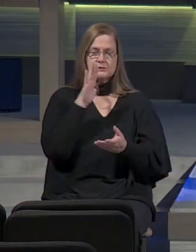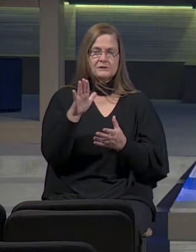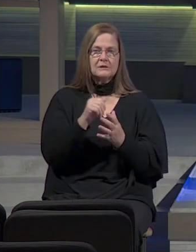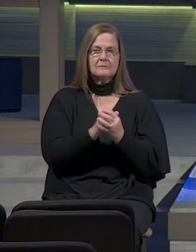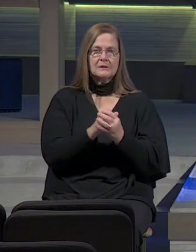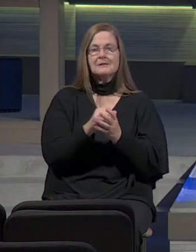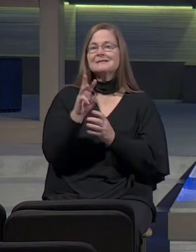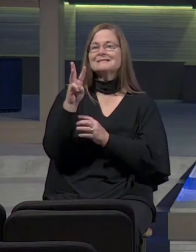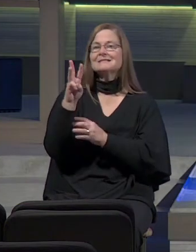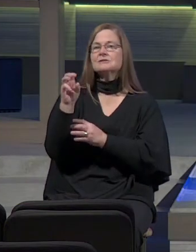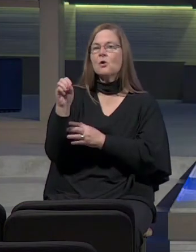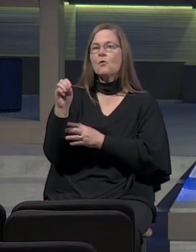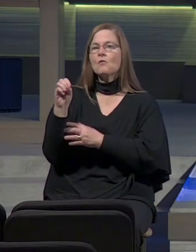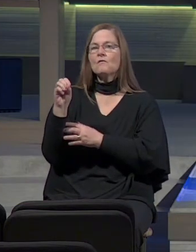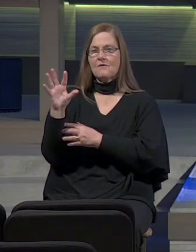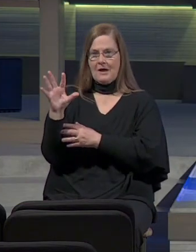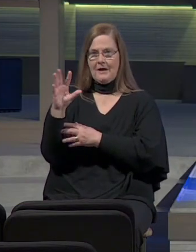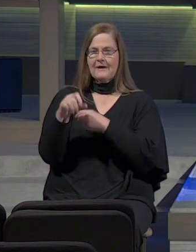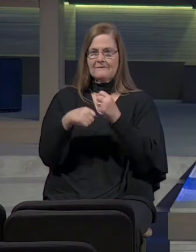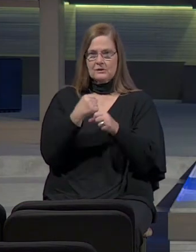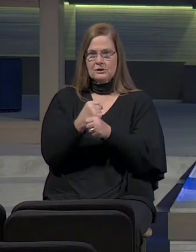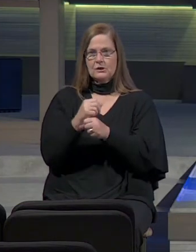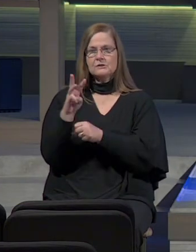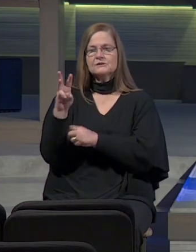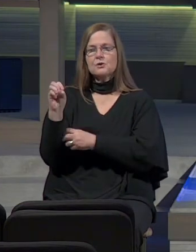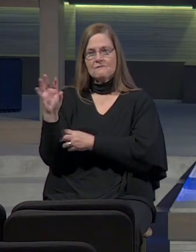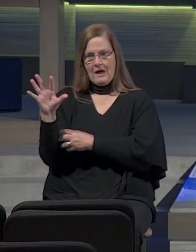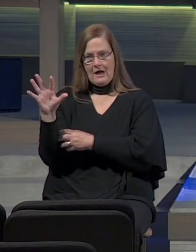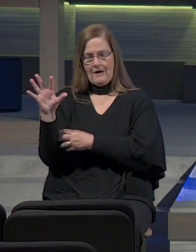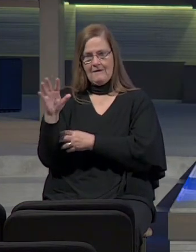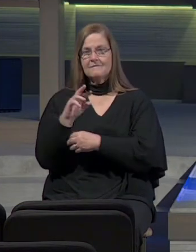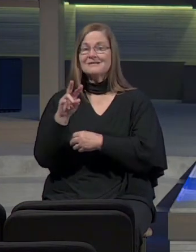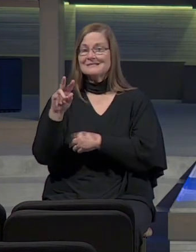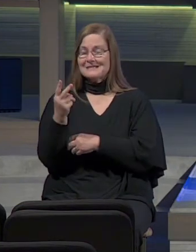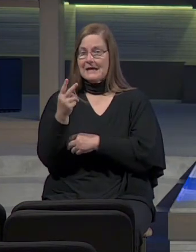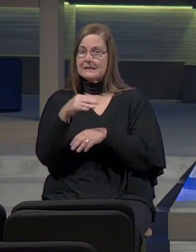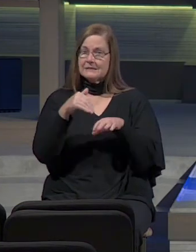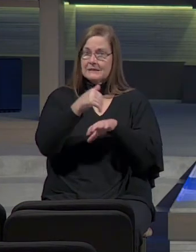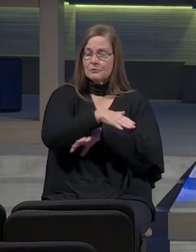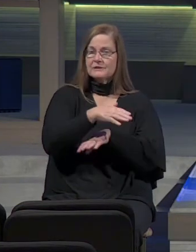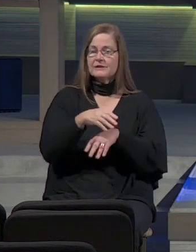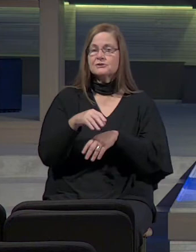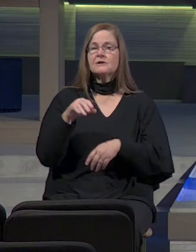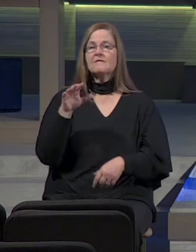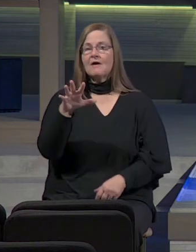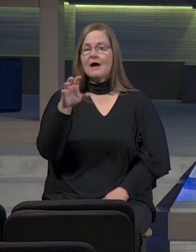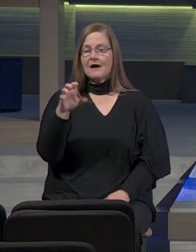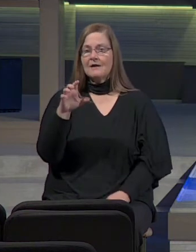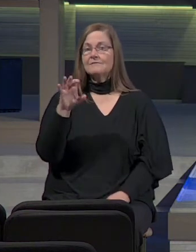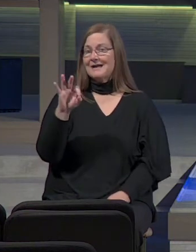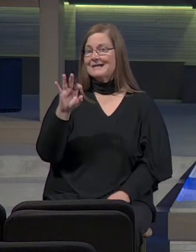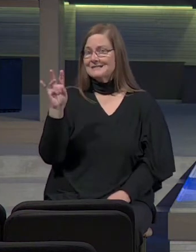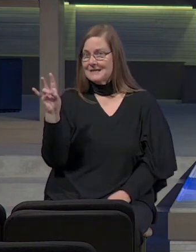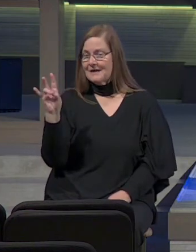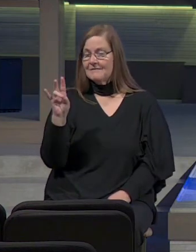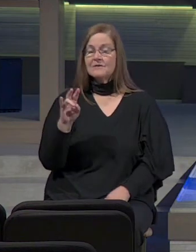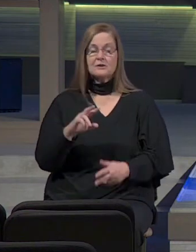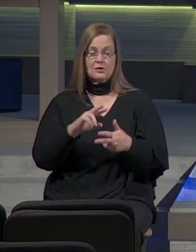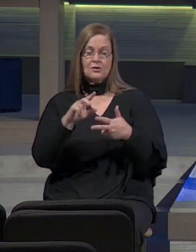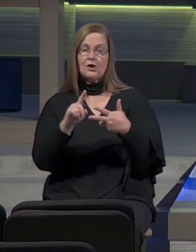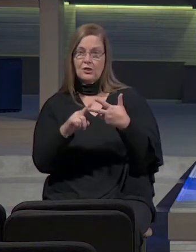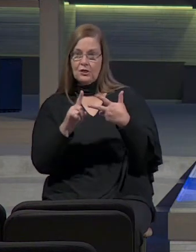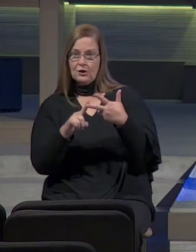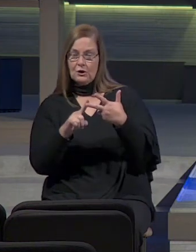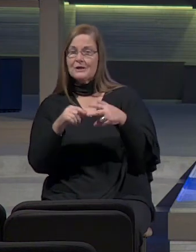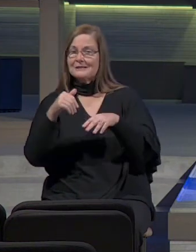605. The second deportation, 597. The third deportation, when the temple